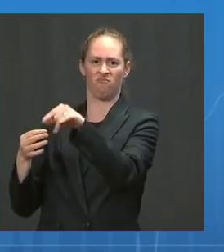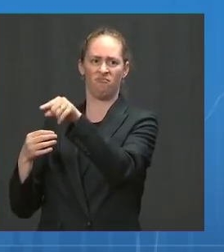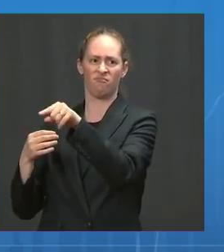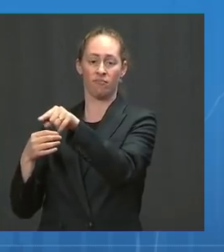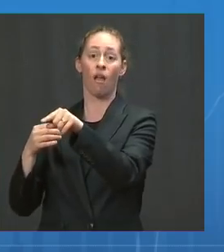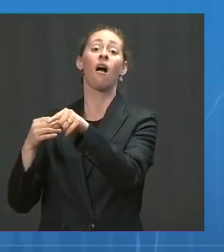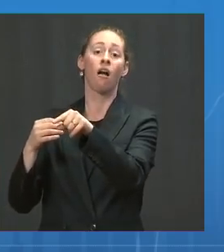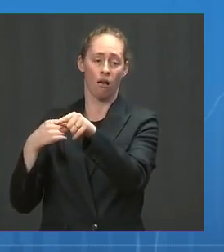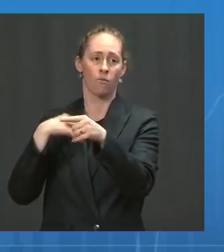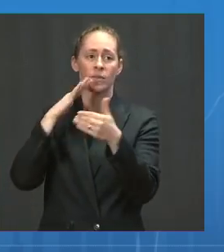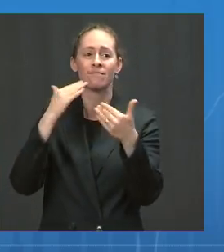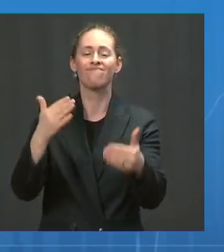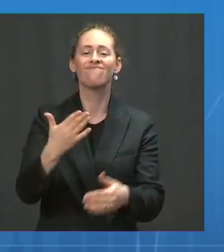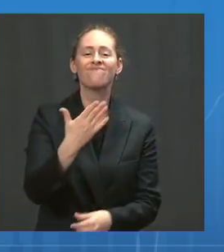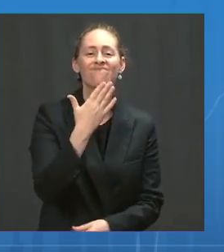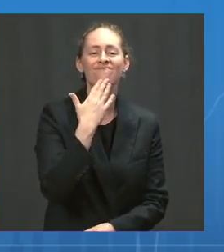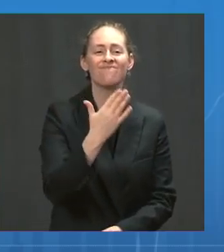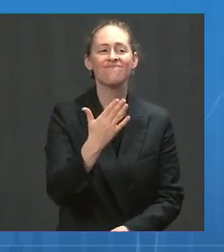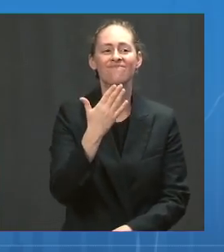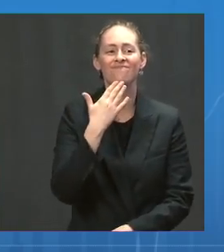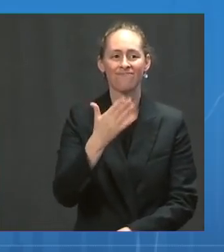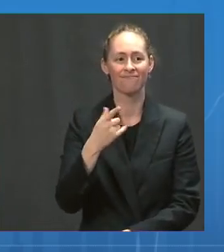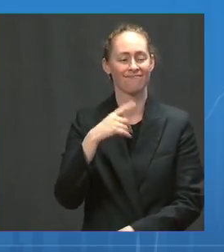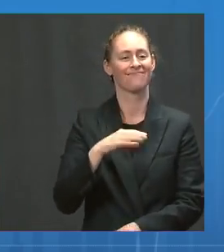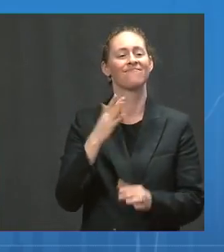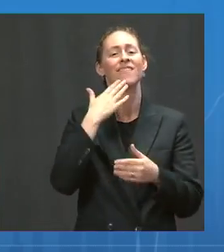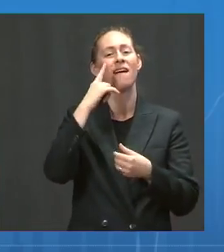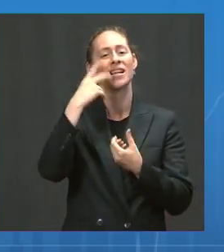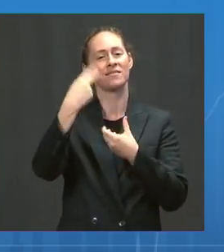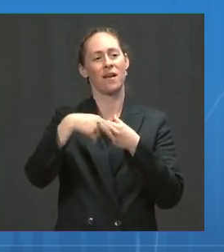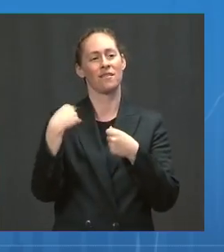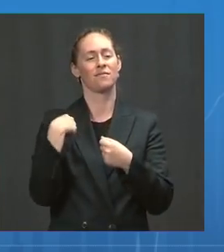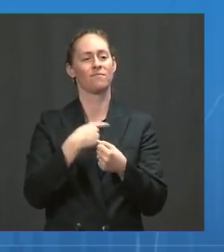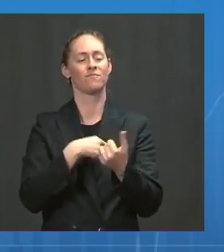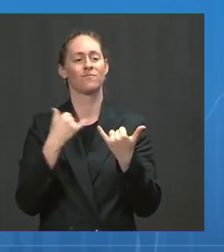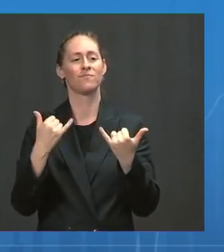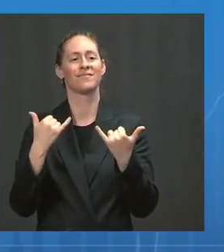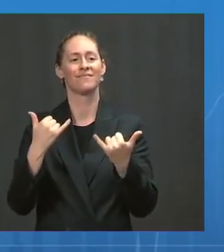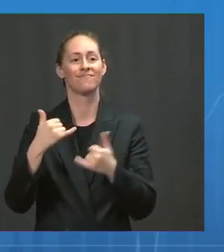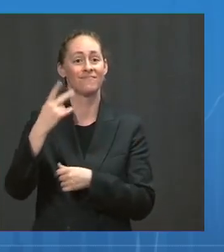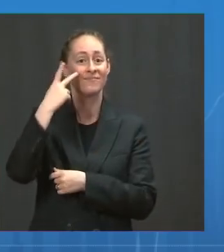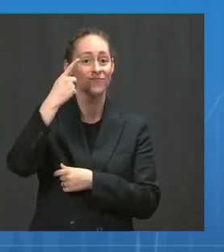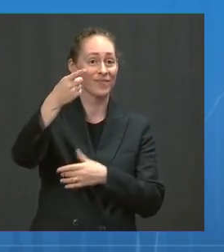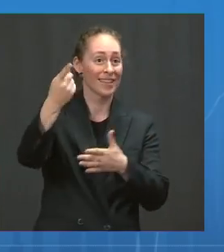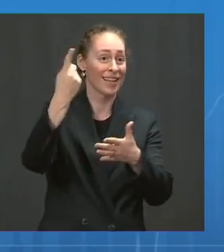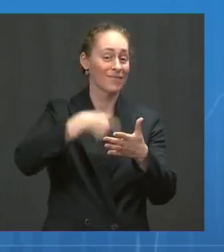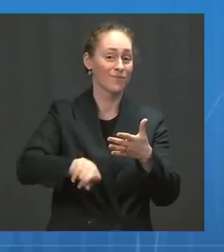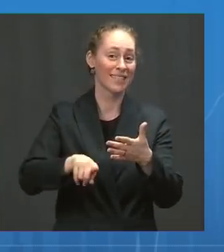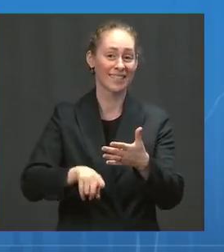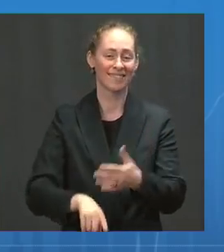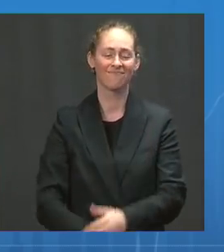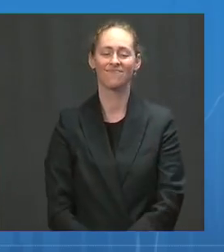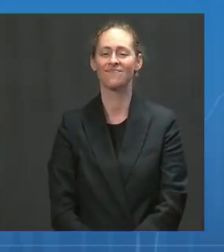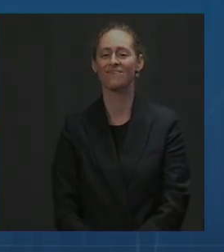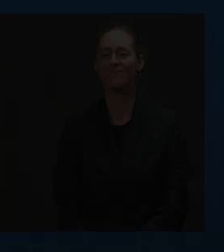I want to thank everybody for joining today's briefing and look forward to next week. Thank you. want to thank everybody joining us.